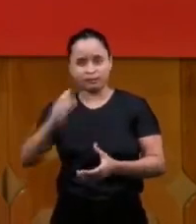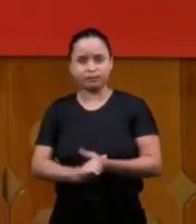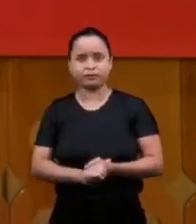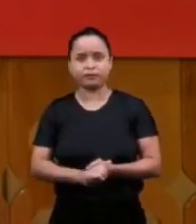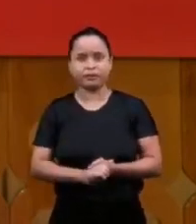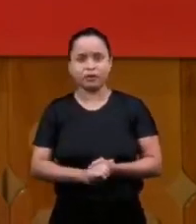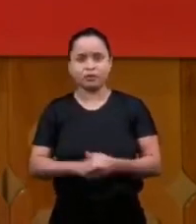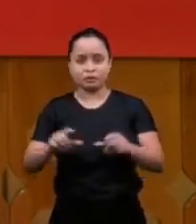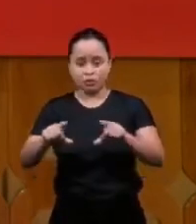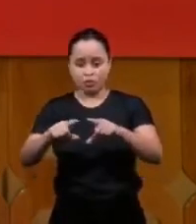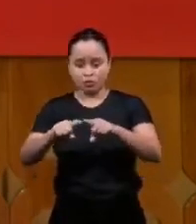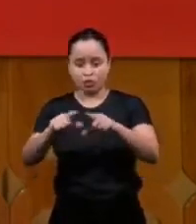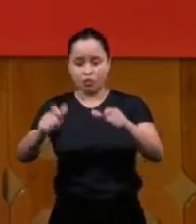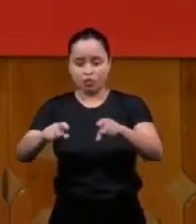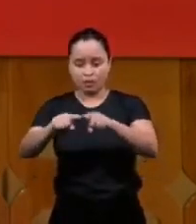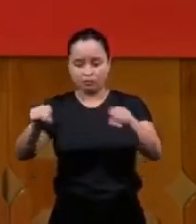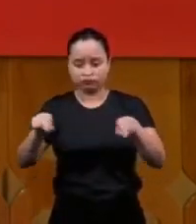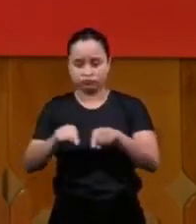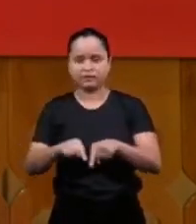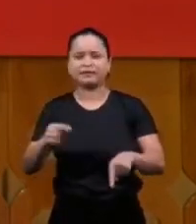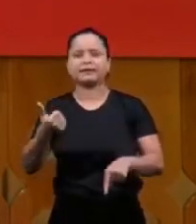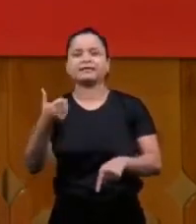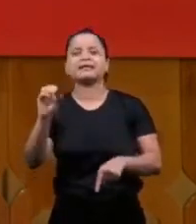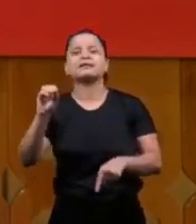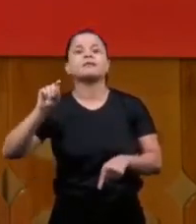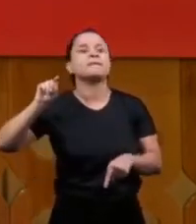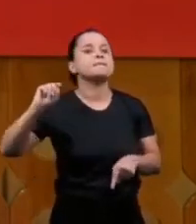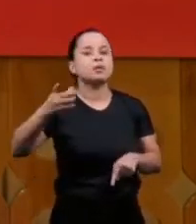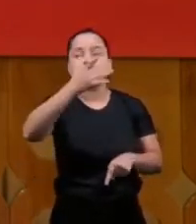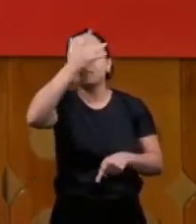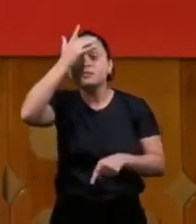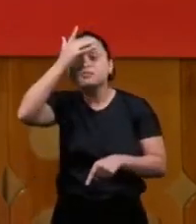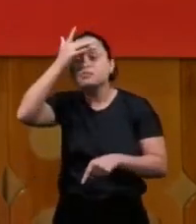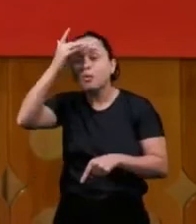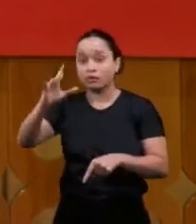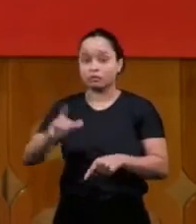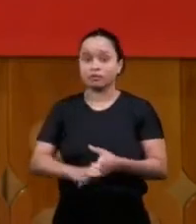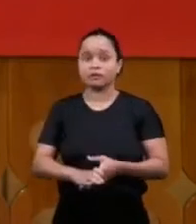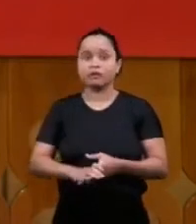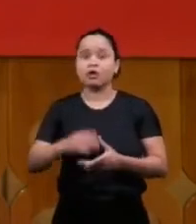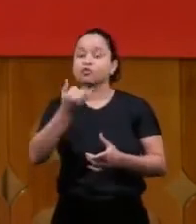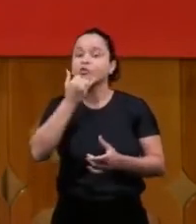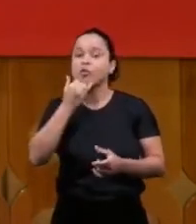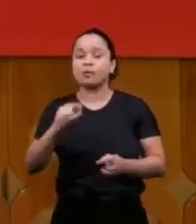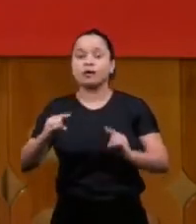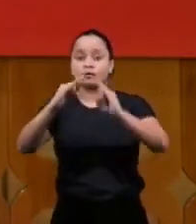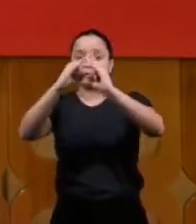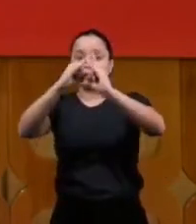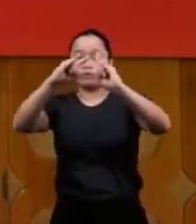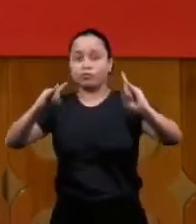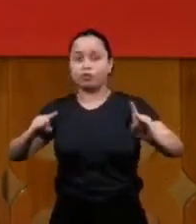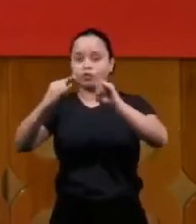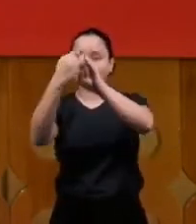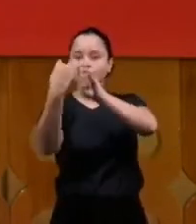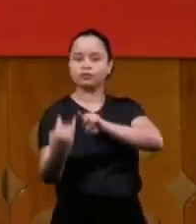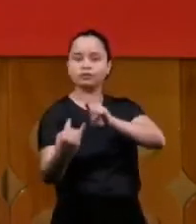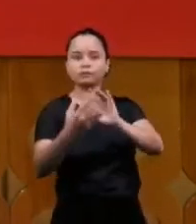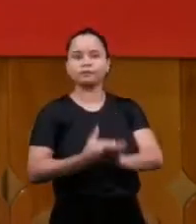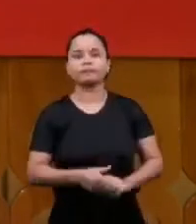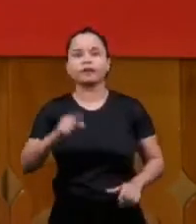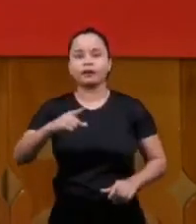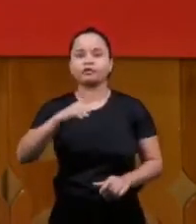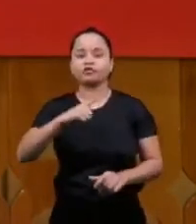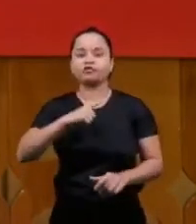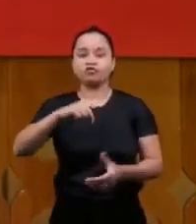10,000 people in the circus and there was a presentation a person in the trapeze he was going to do a triple mortal